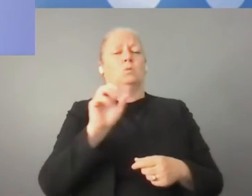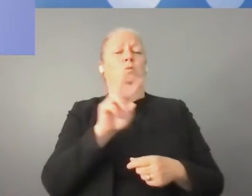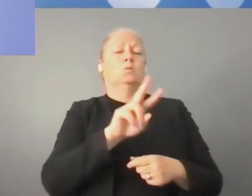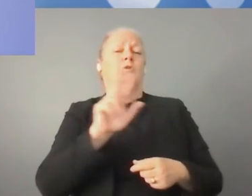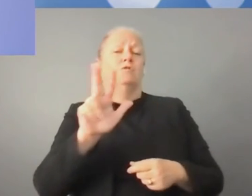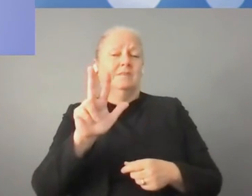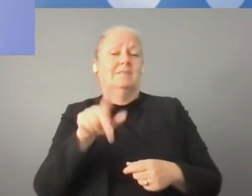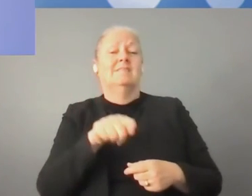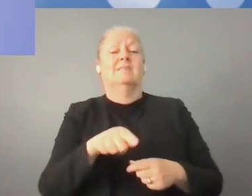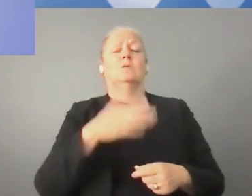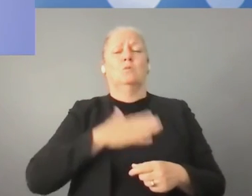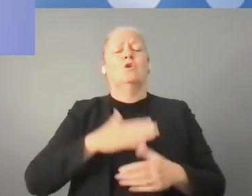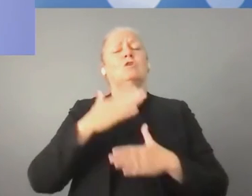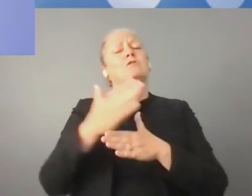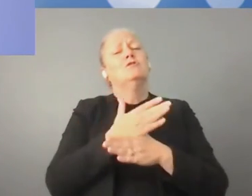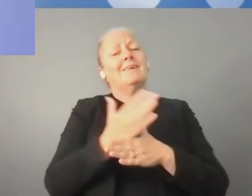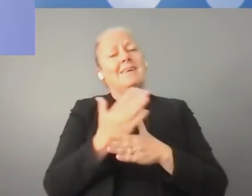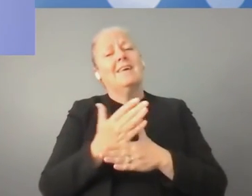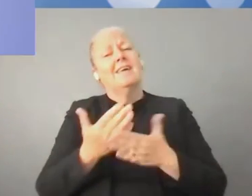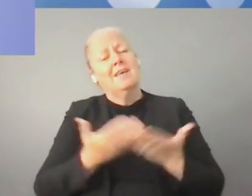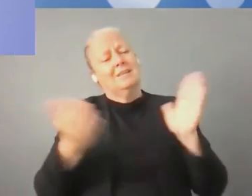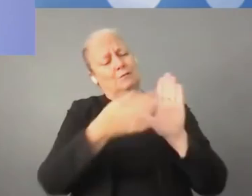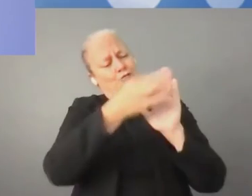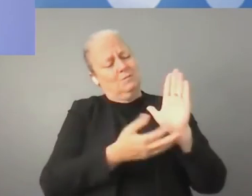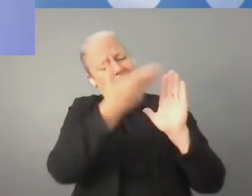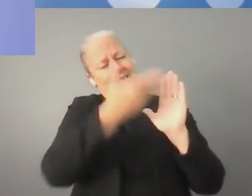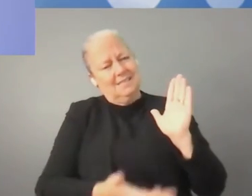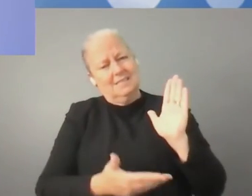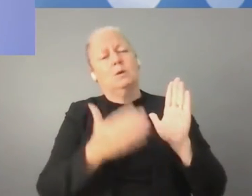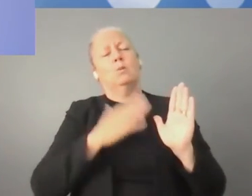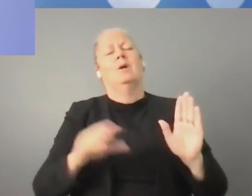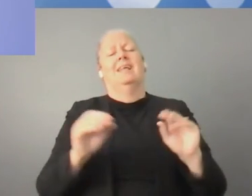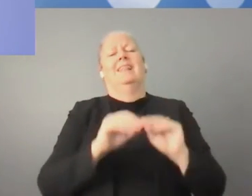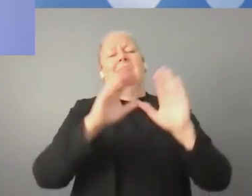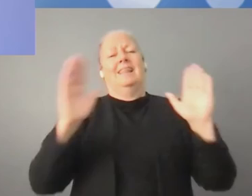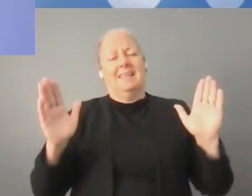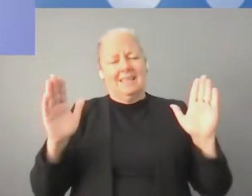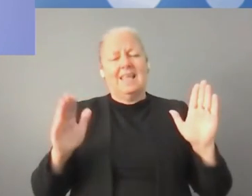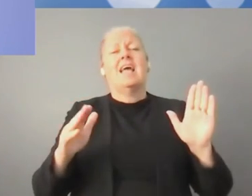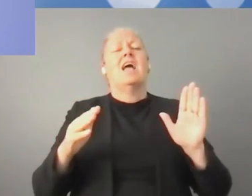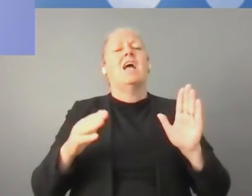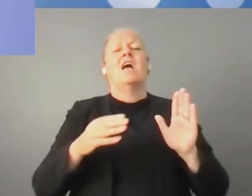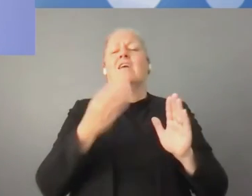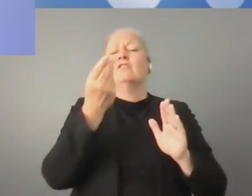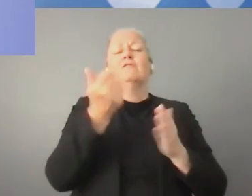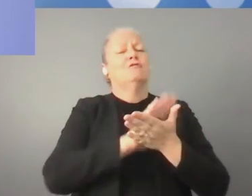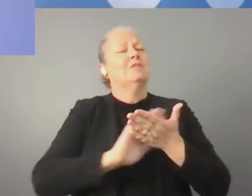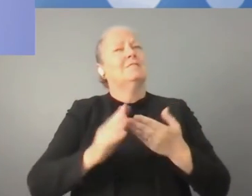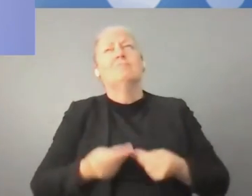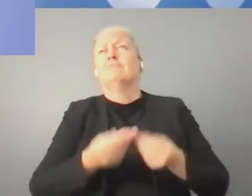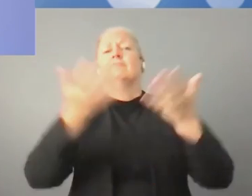principles for an open, free, and secure digital future for all, and address very complex,